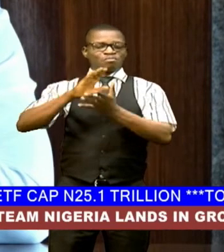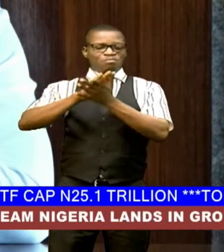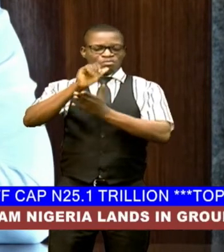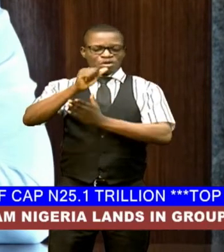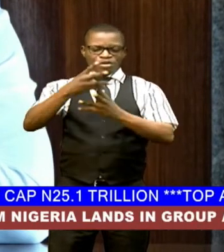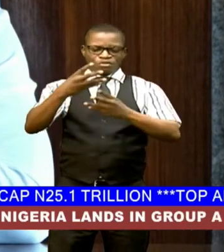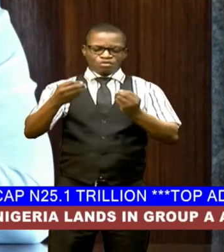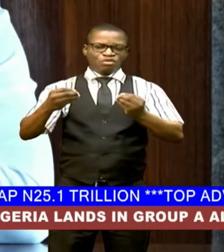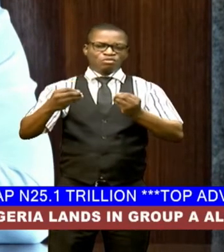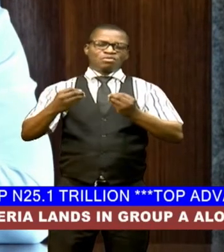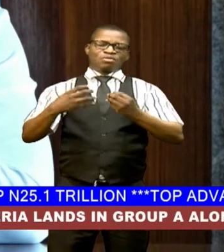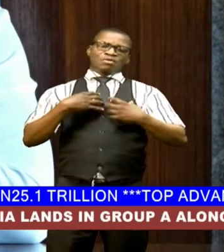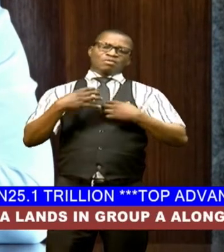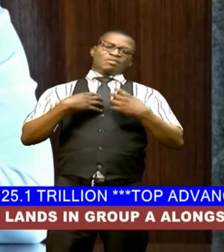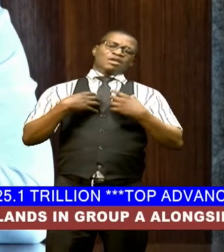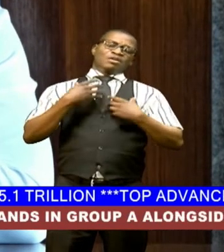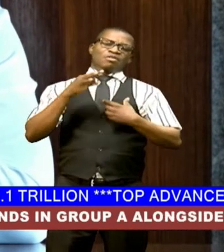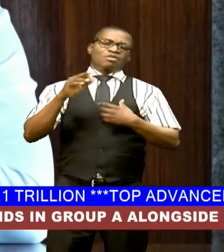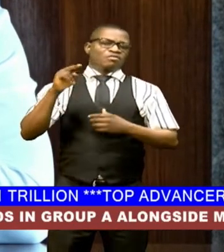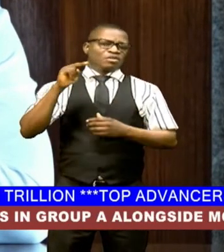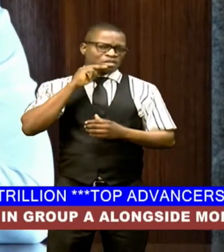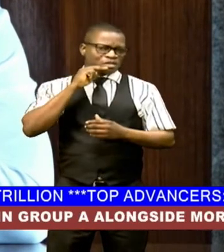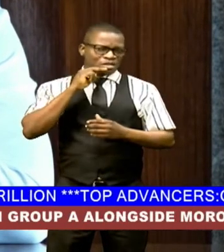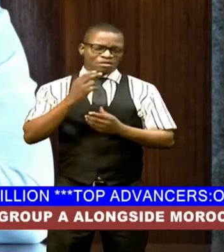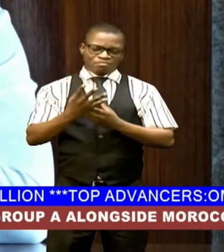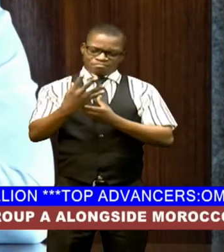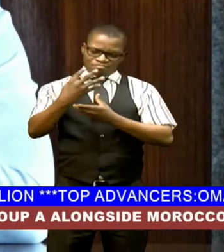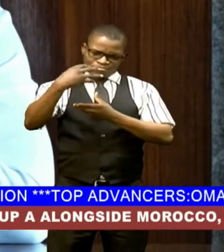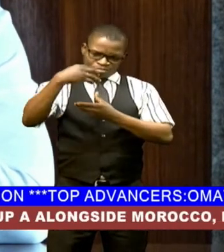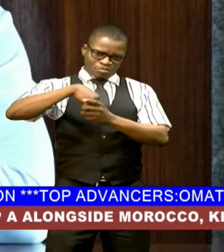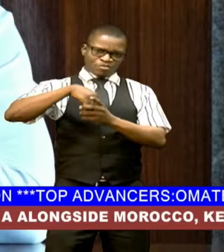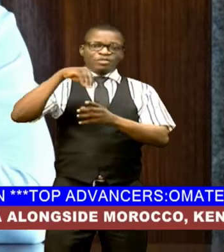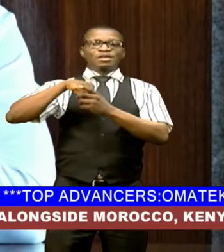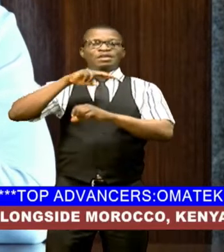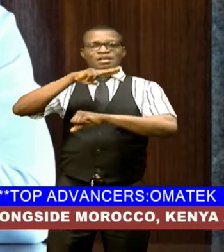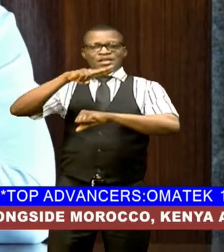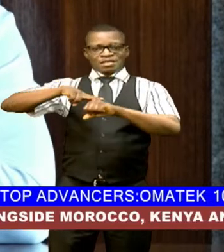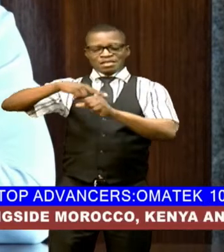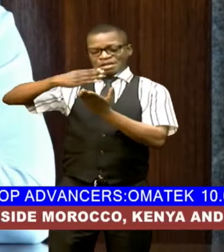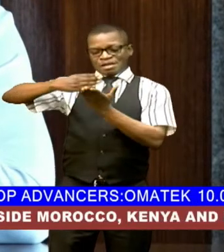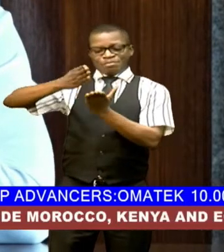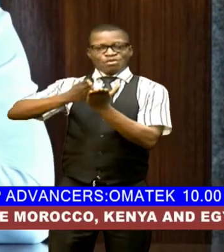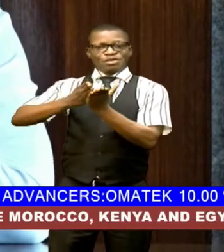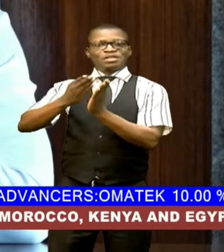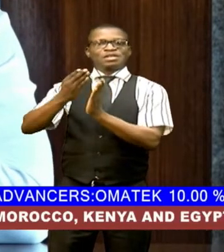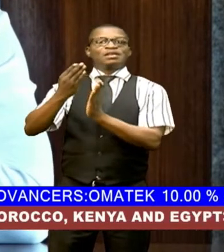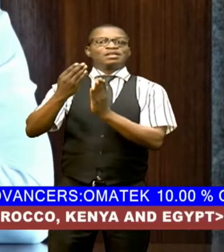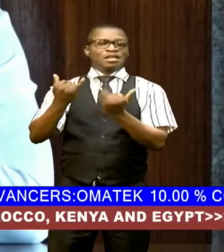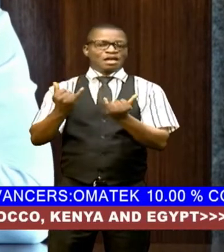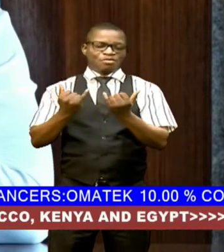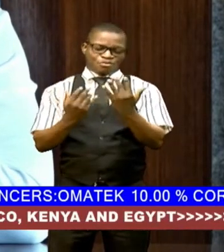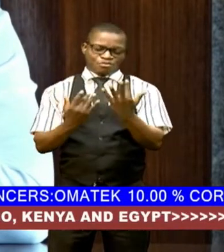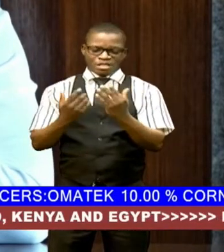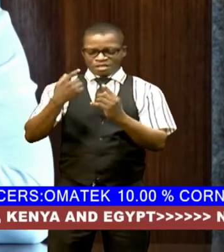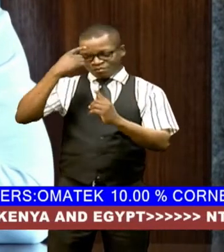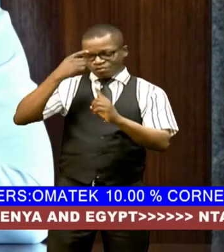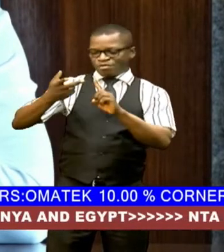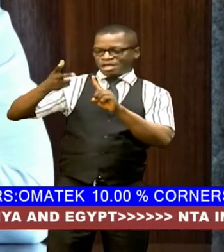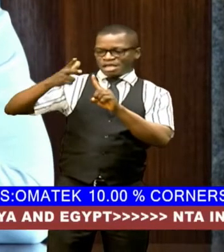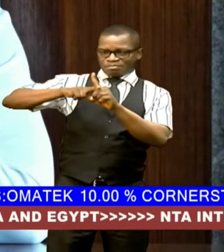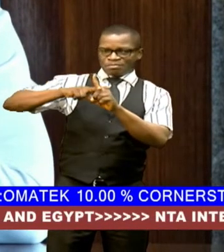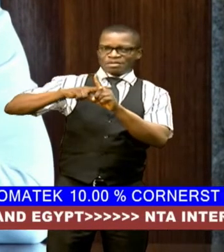most of the yearnings of nigerians have been captured in the national appropriation act now waiting for implementation